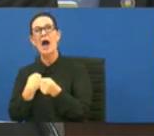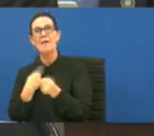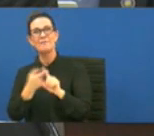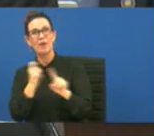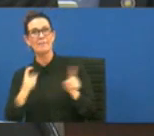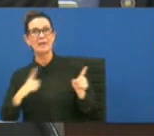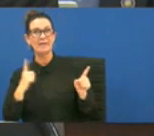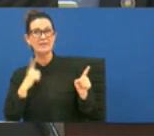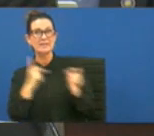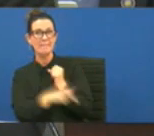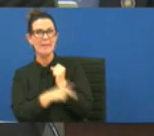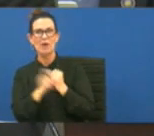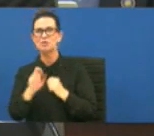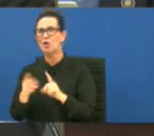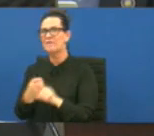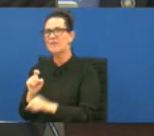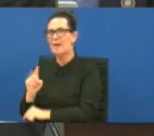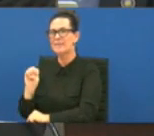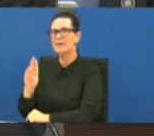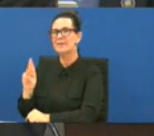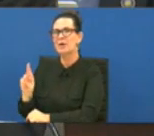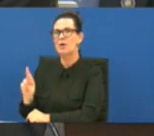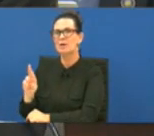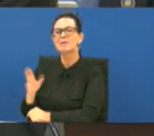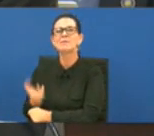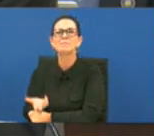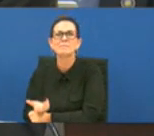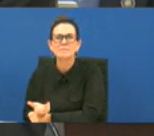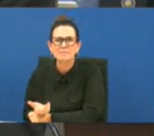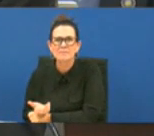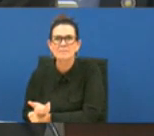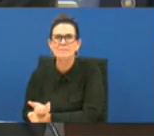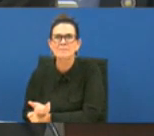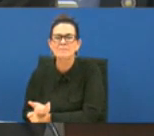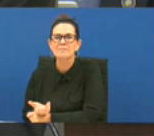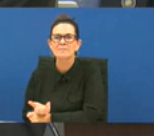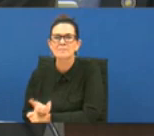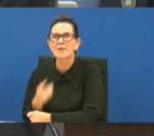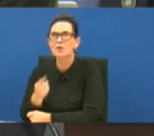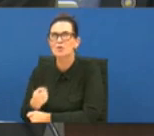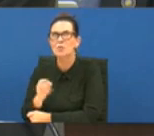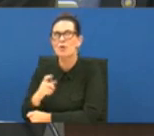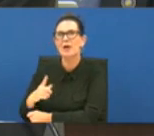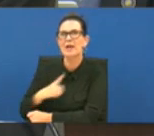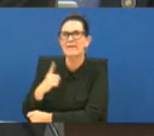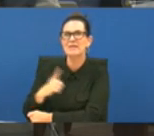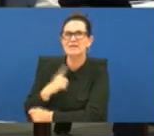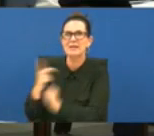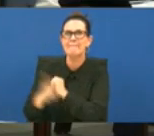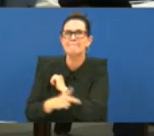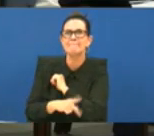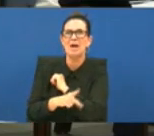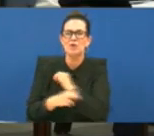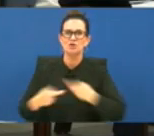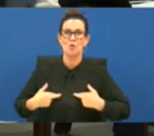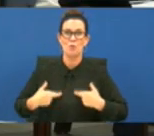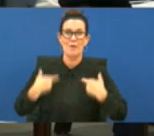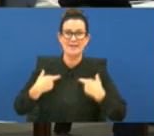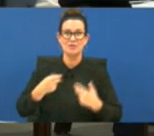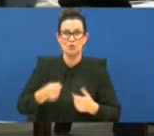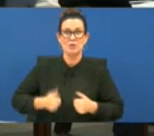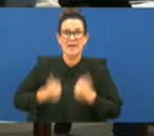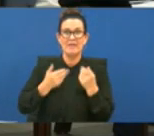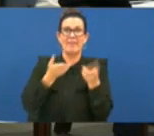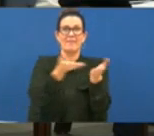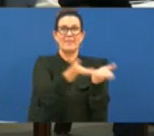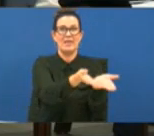am i east baton rouge parish because it happened at the 10-12 split you are considered a livingston parish resident okay so and you're coming to